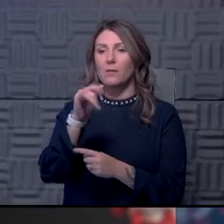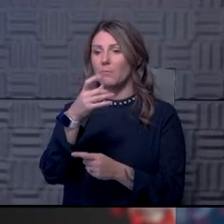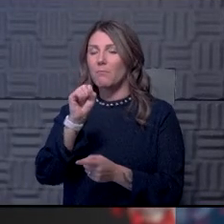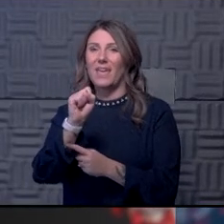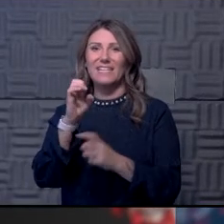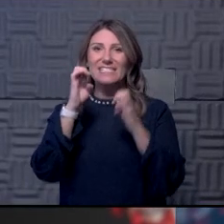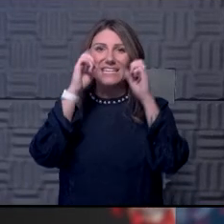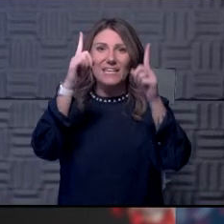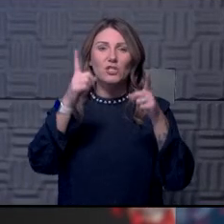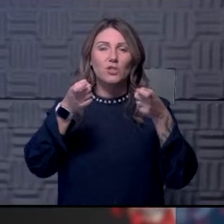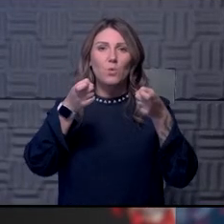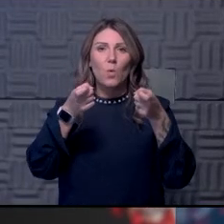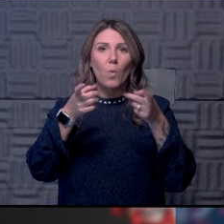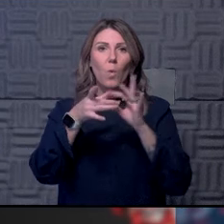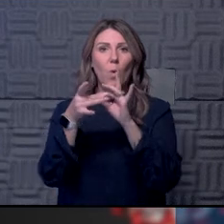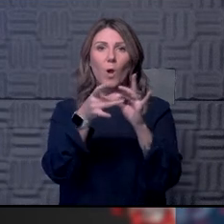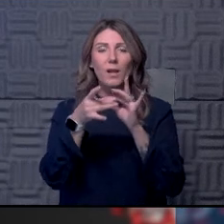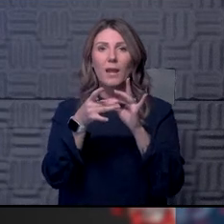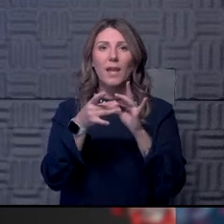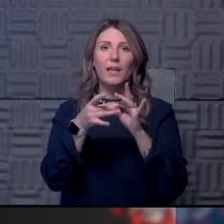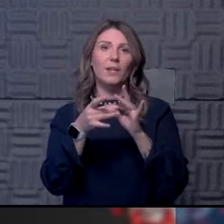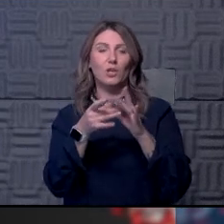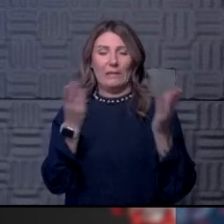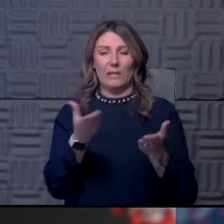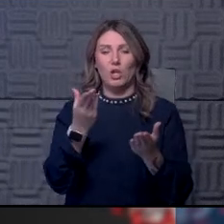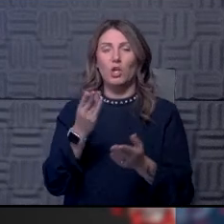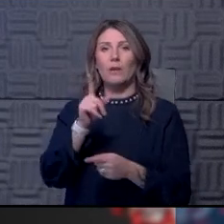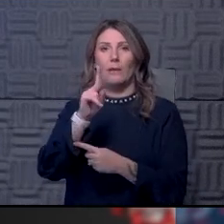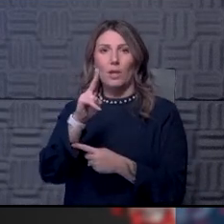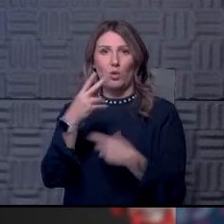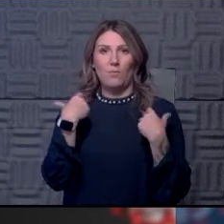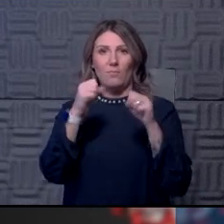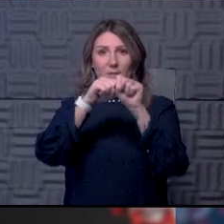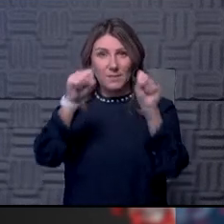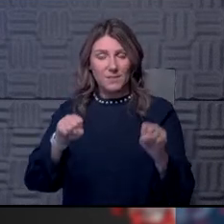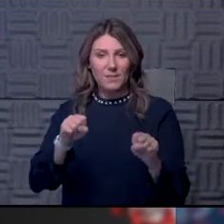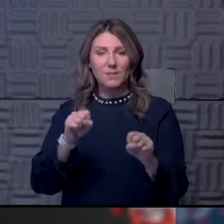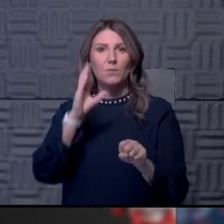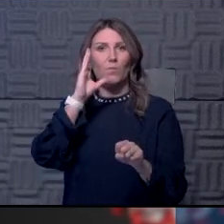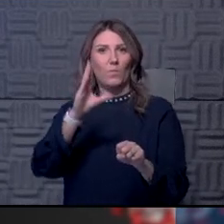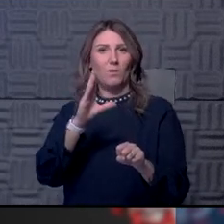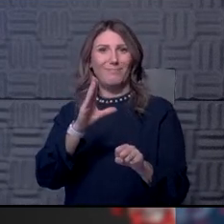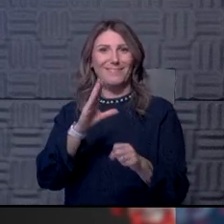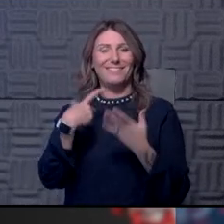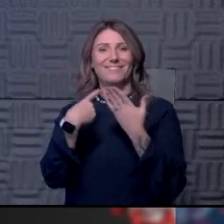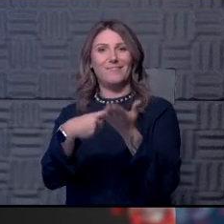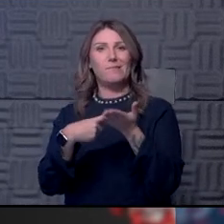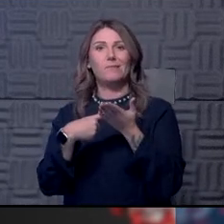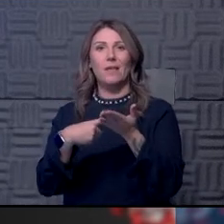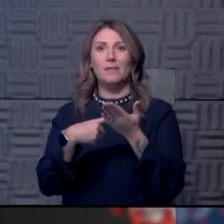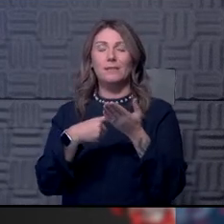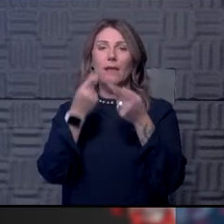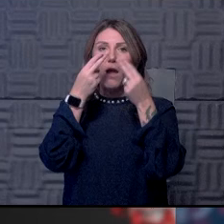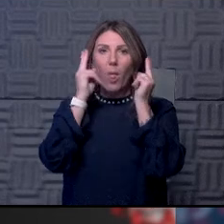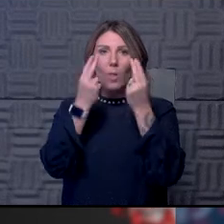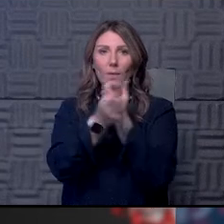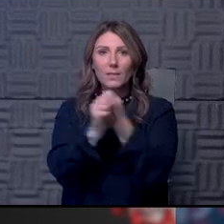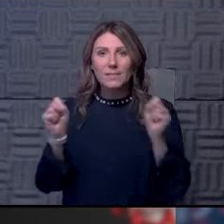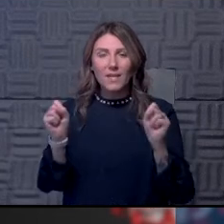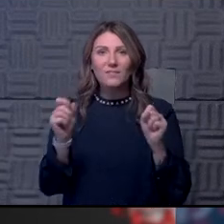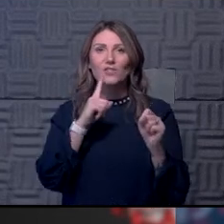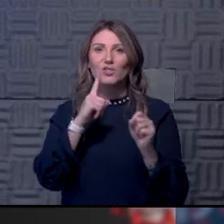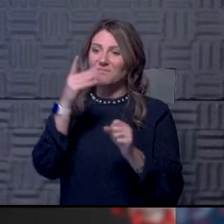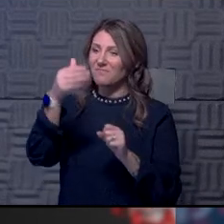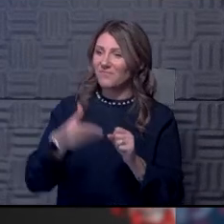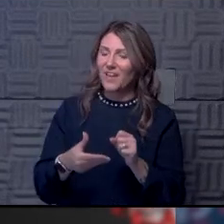in the Poison Control Center here at the University of Kansas Health System, uh, joins us to talk about Halloween safety. She's invited